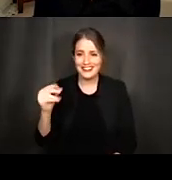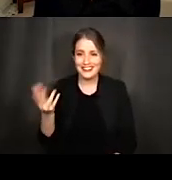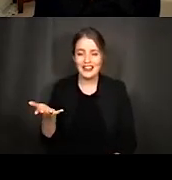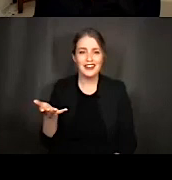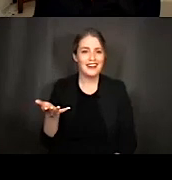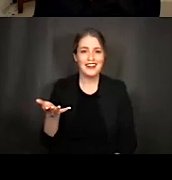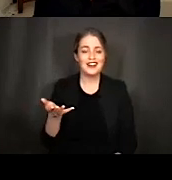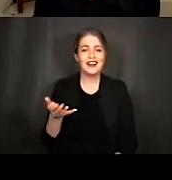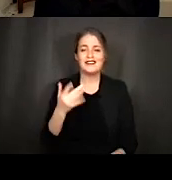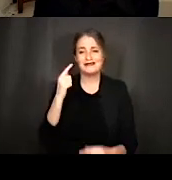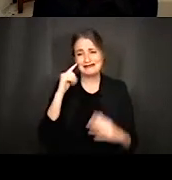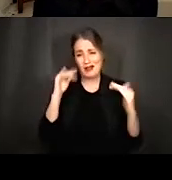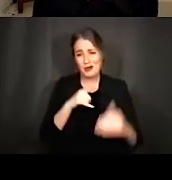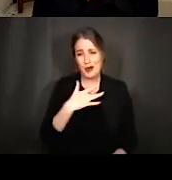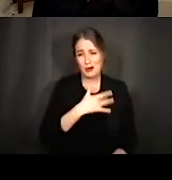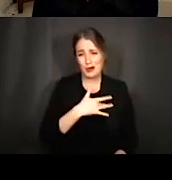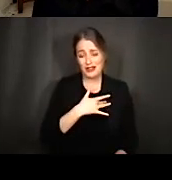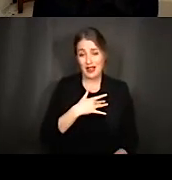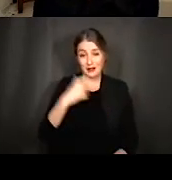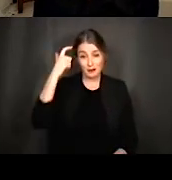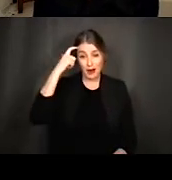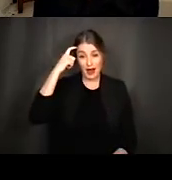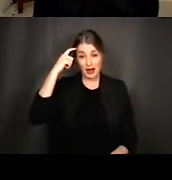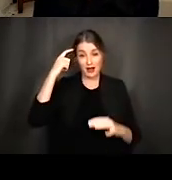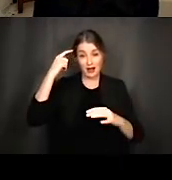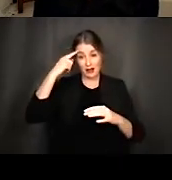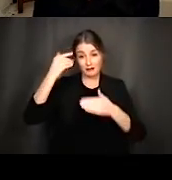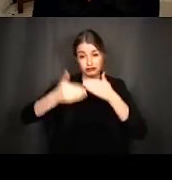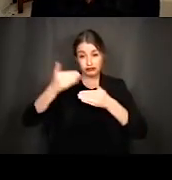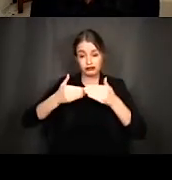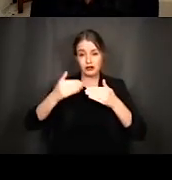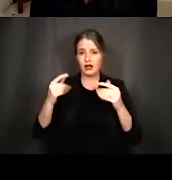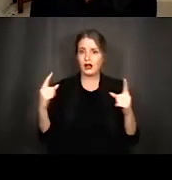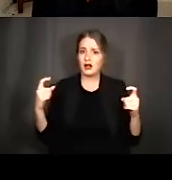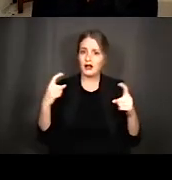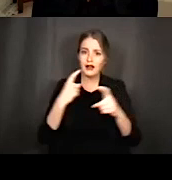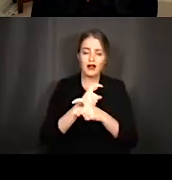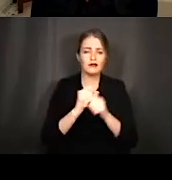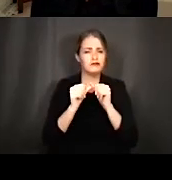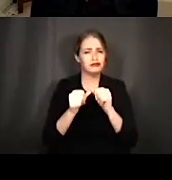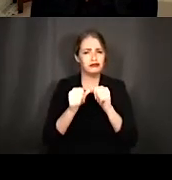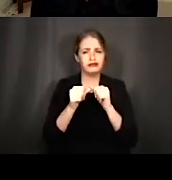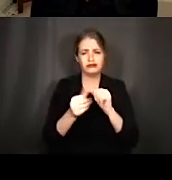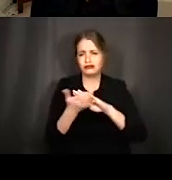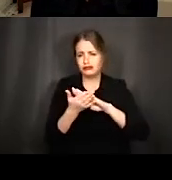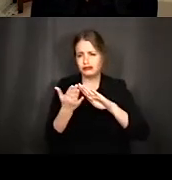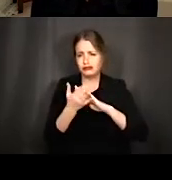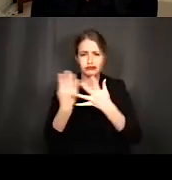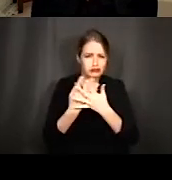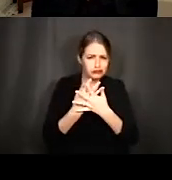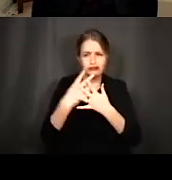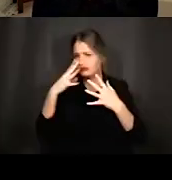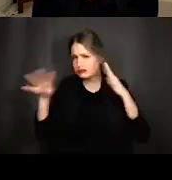of complex pre-processing processing um continuous processing that um